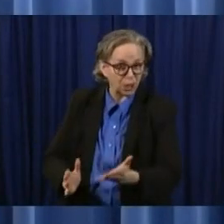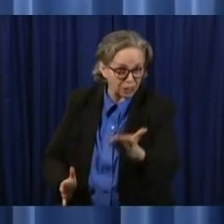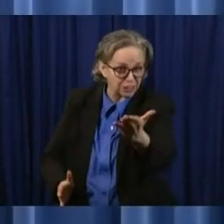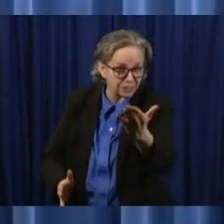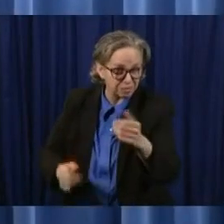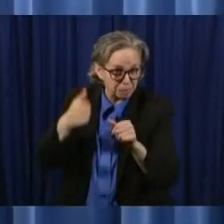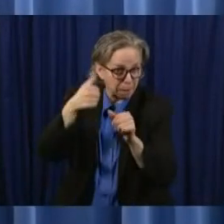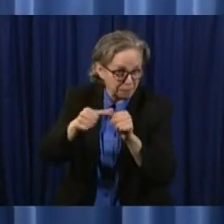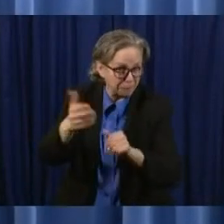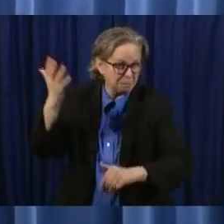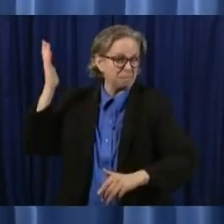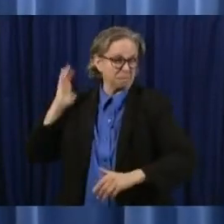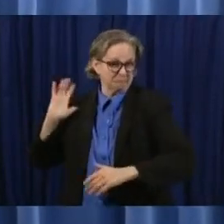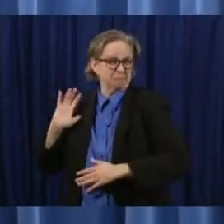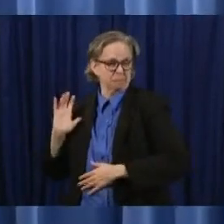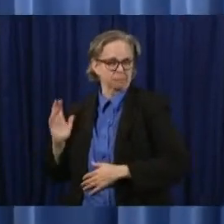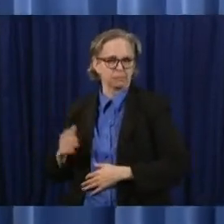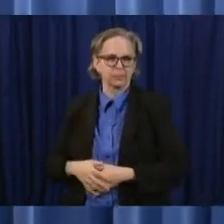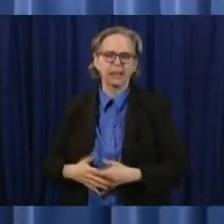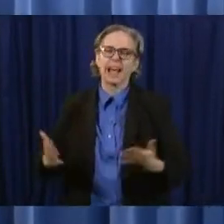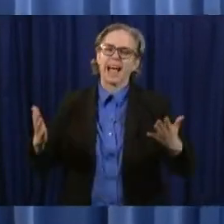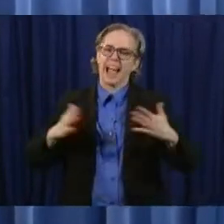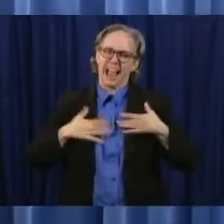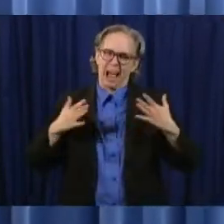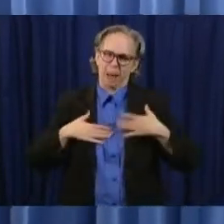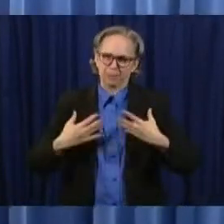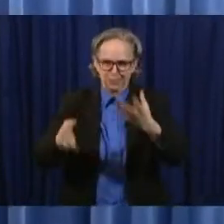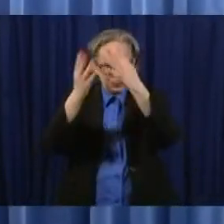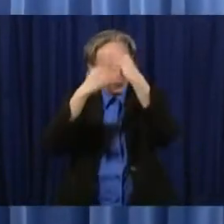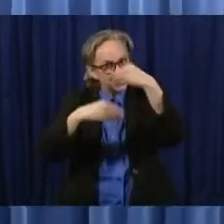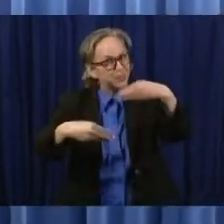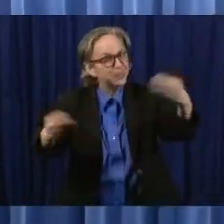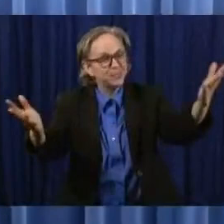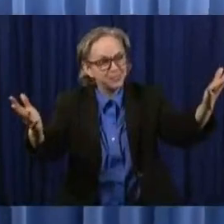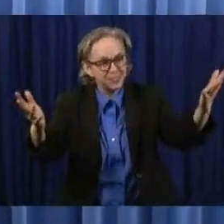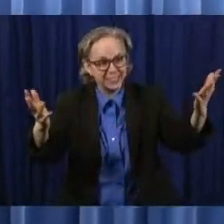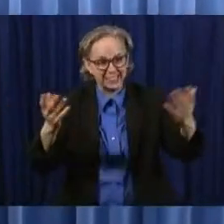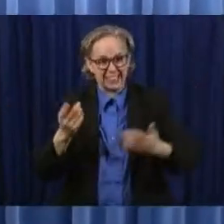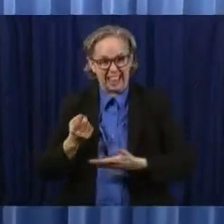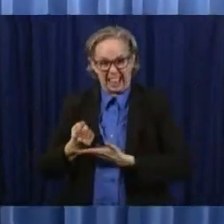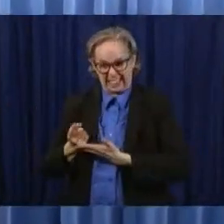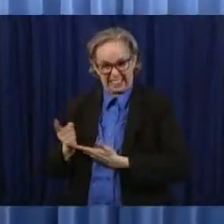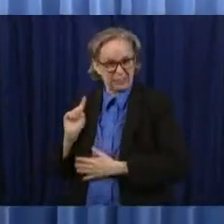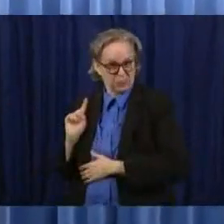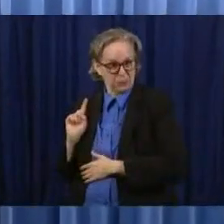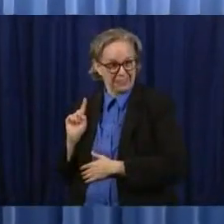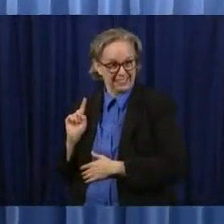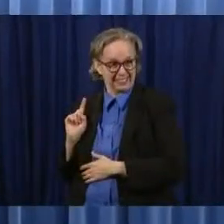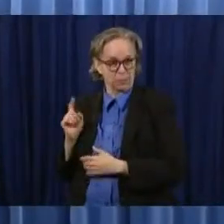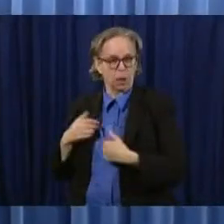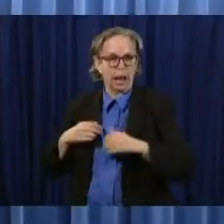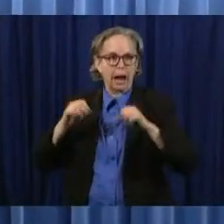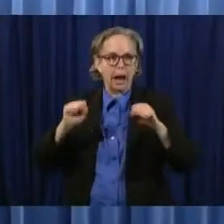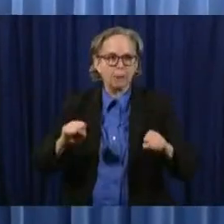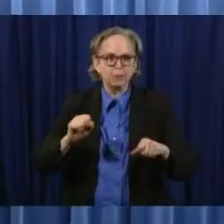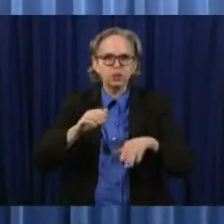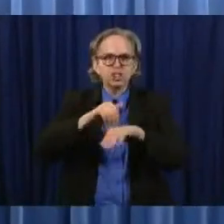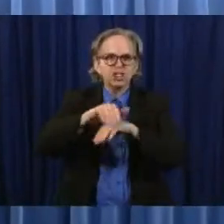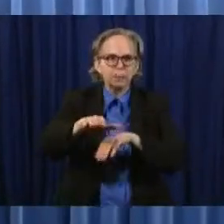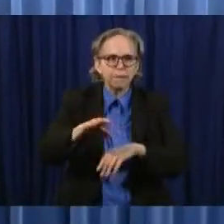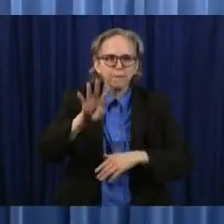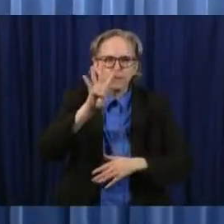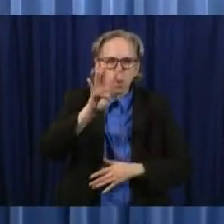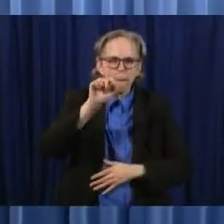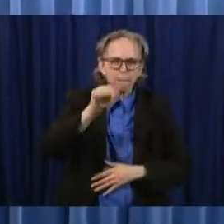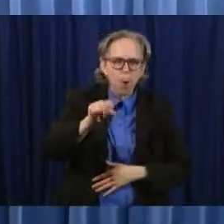I'm happy to report today that last week we were able to ship 4.1 million